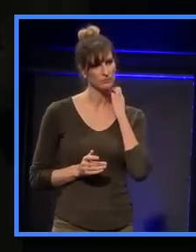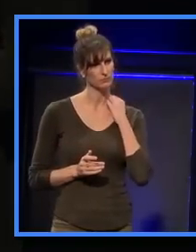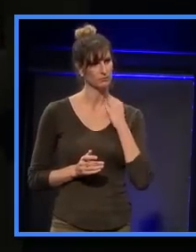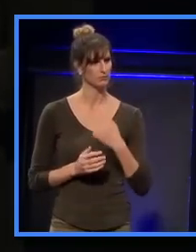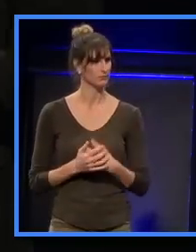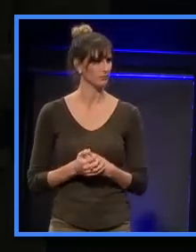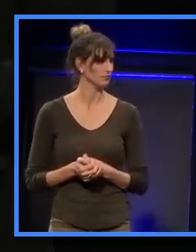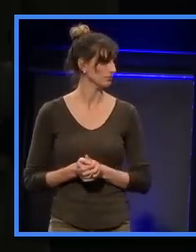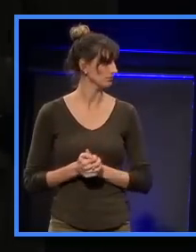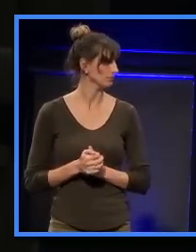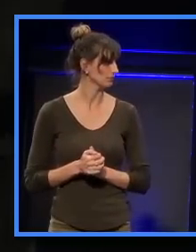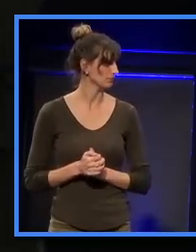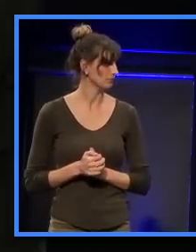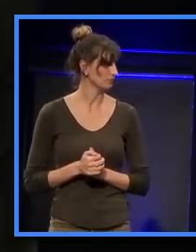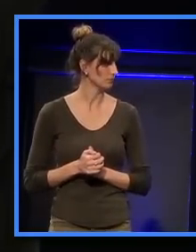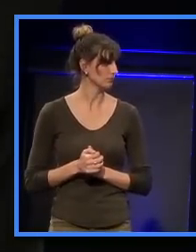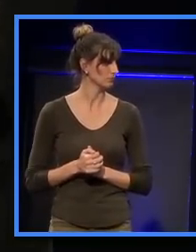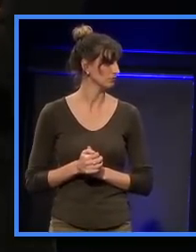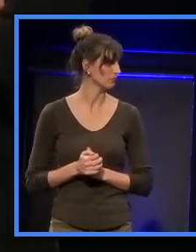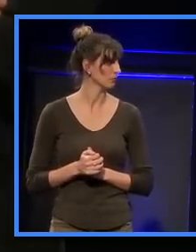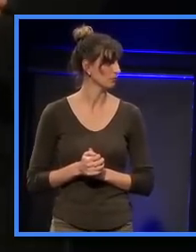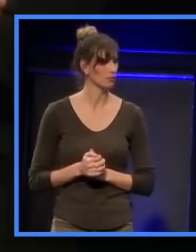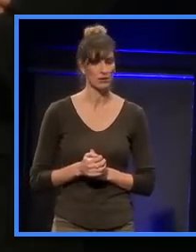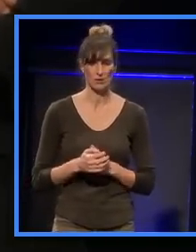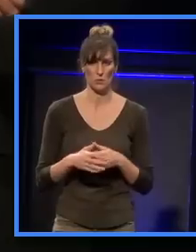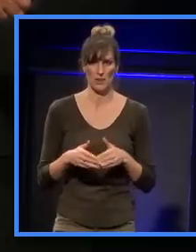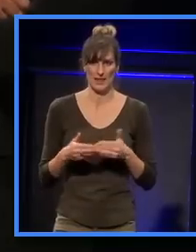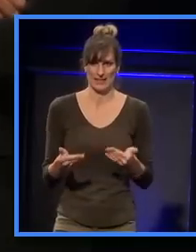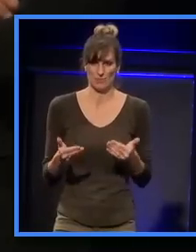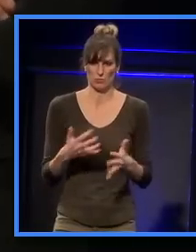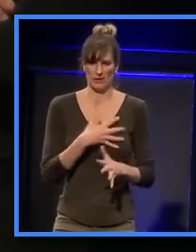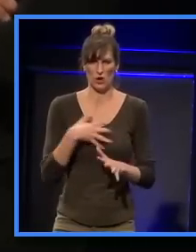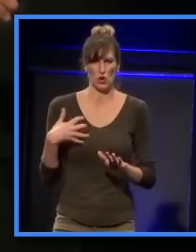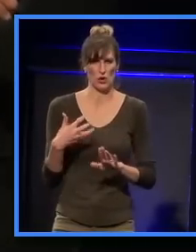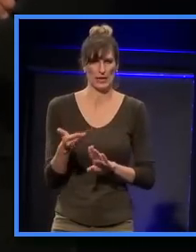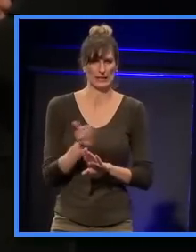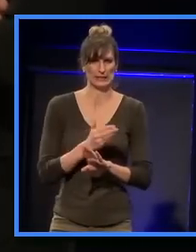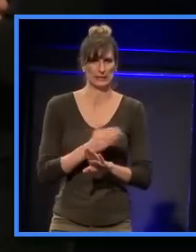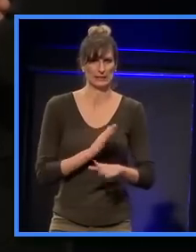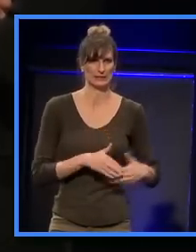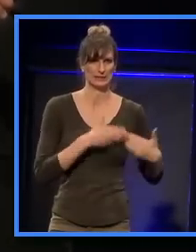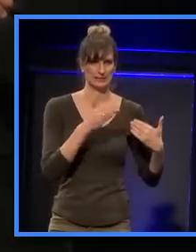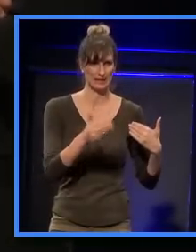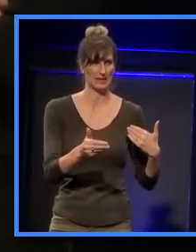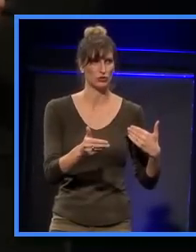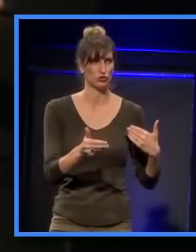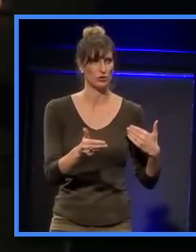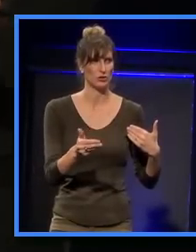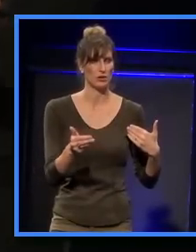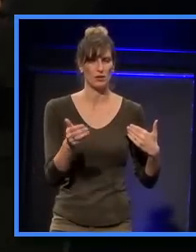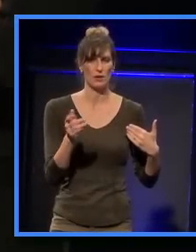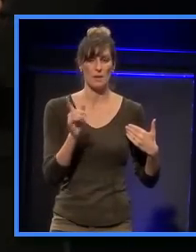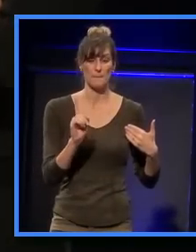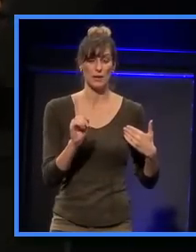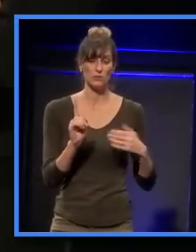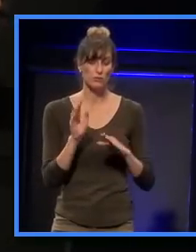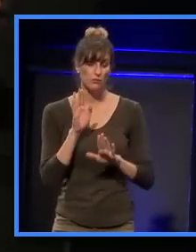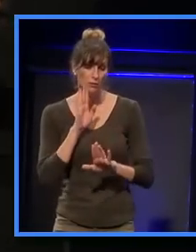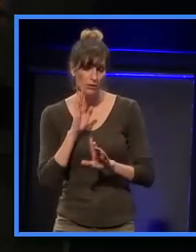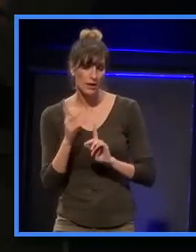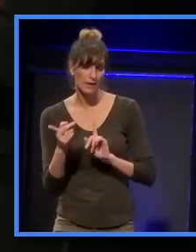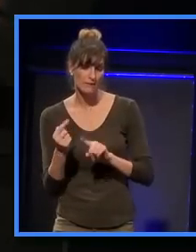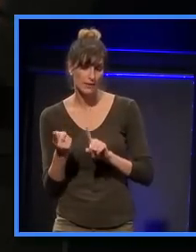Yeah, at this quite early stage, of course, something that is coming through loud and clear is